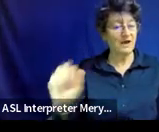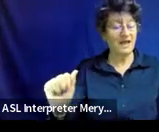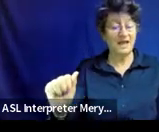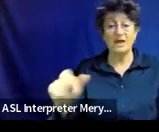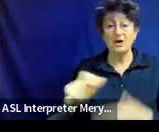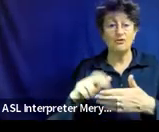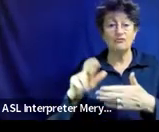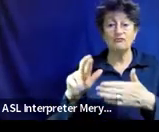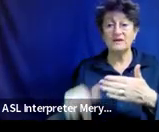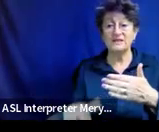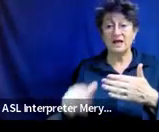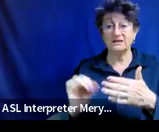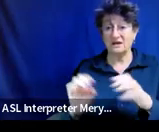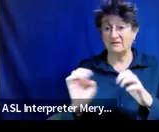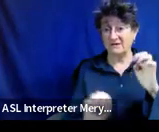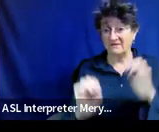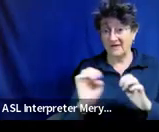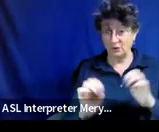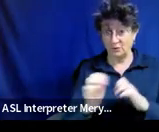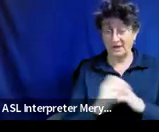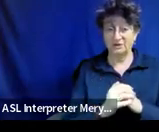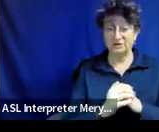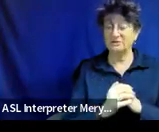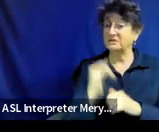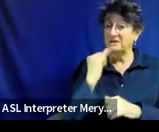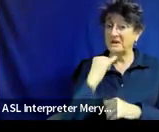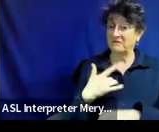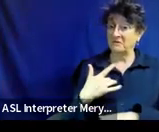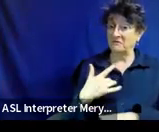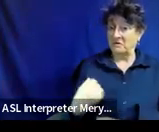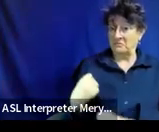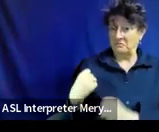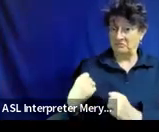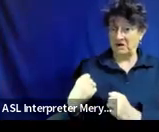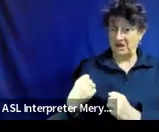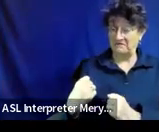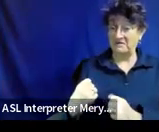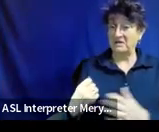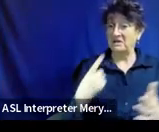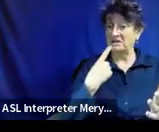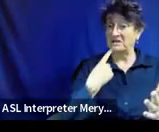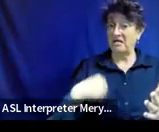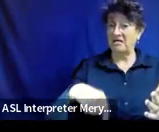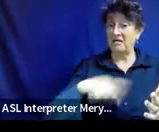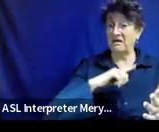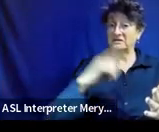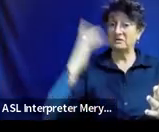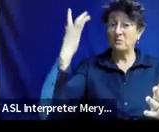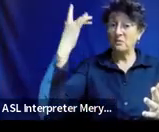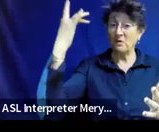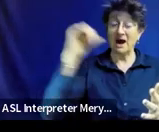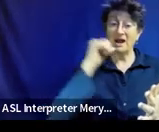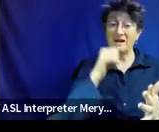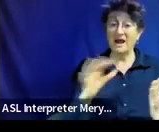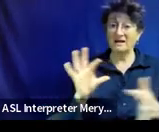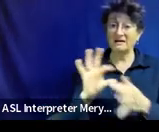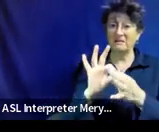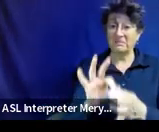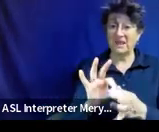of evaluations. So if you're feeling brave and you want to tell us why this wouldn't be compliant in the chat box,